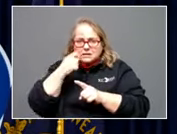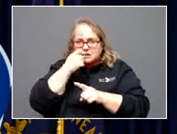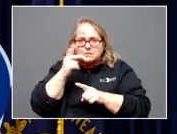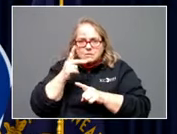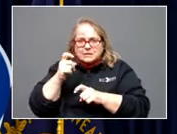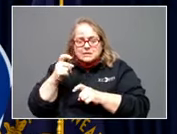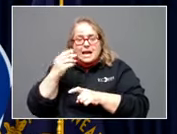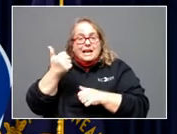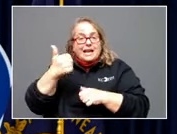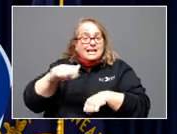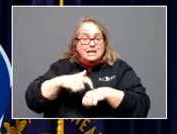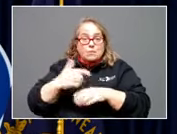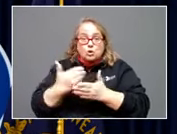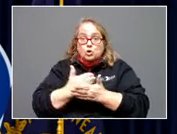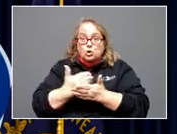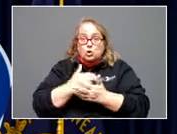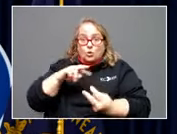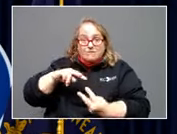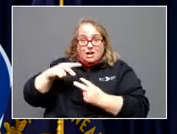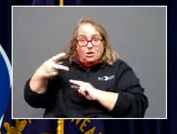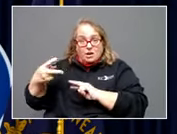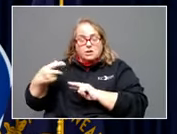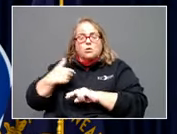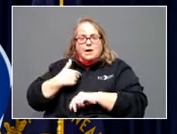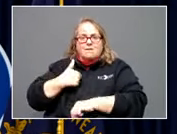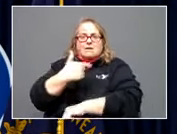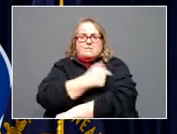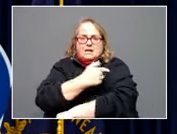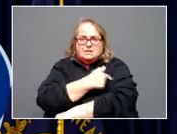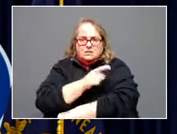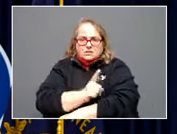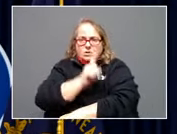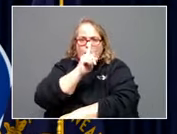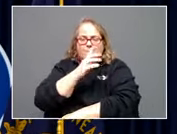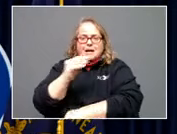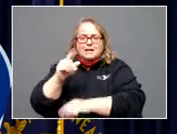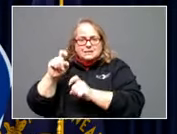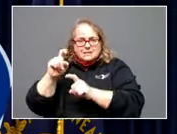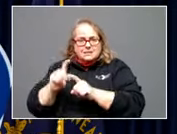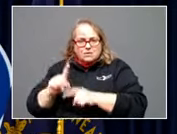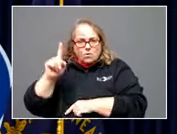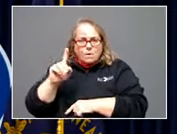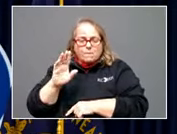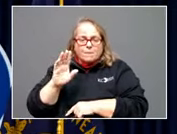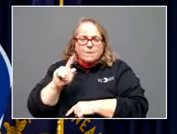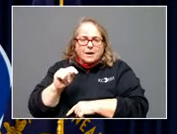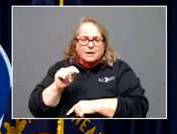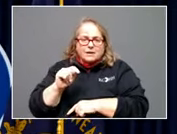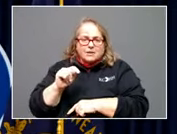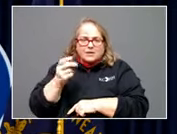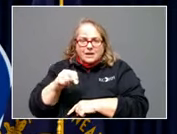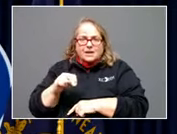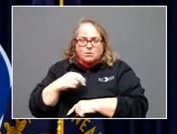variant, we have vaccinations go up and we also have testing go up. But then again, we also have